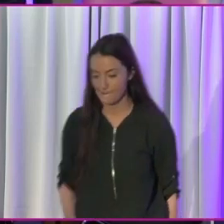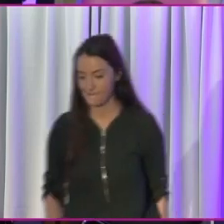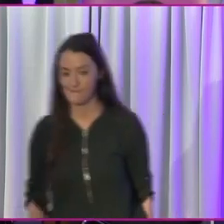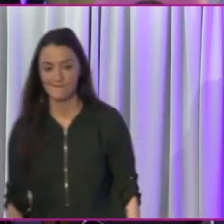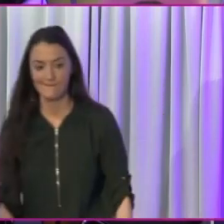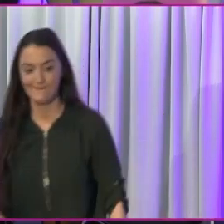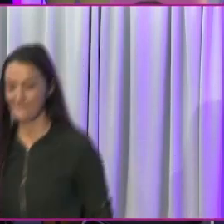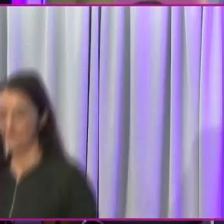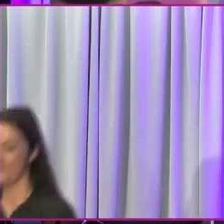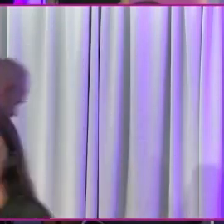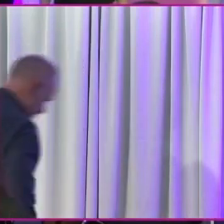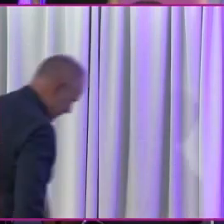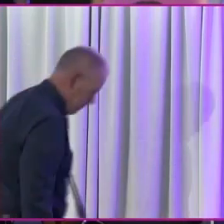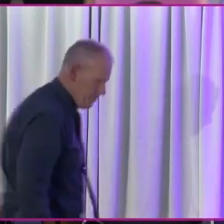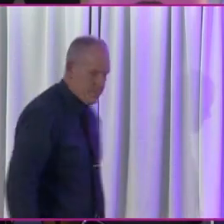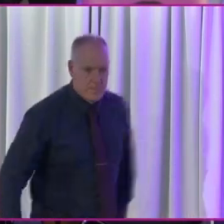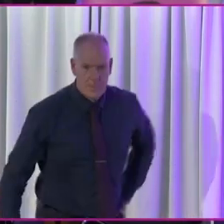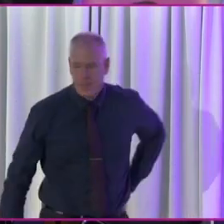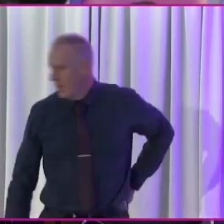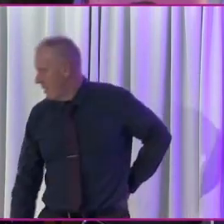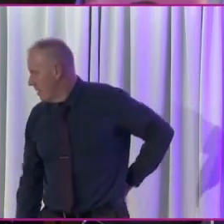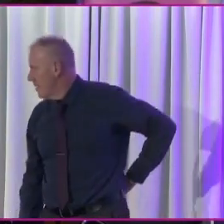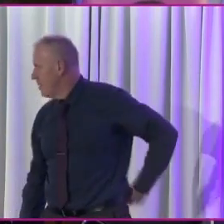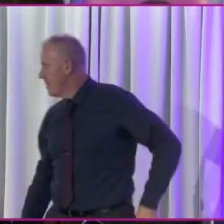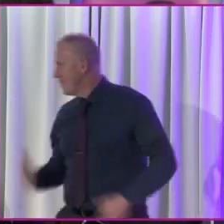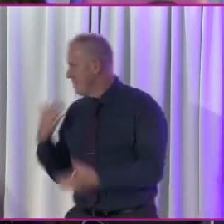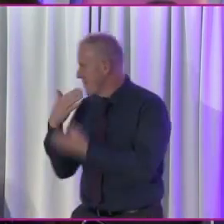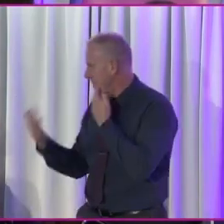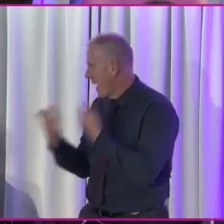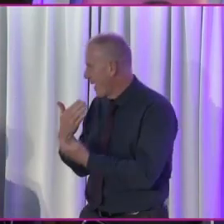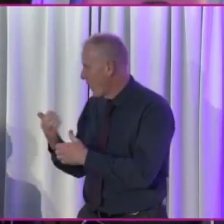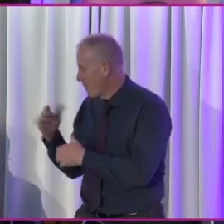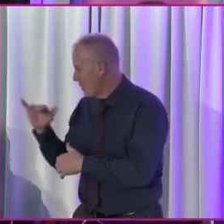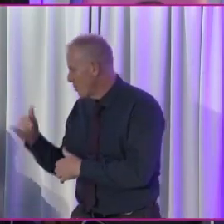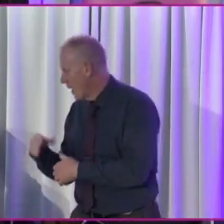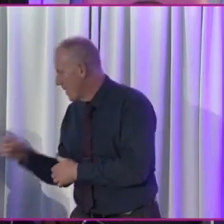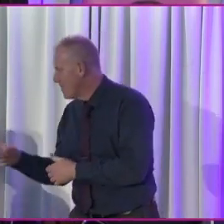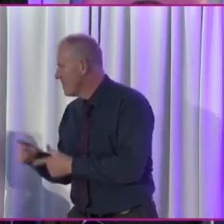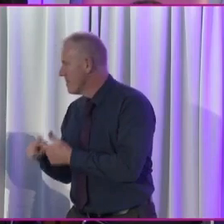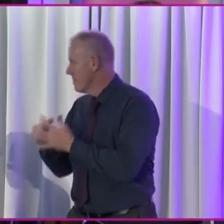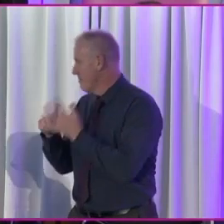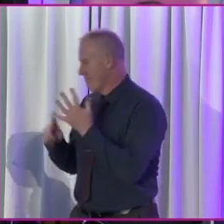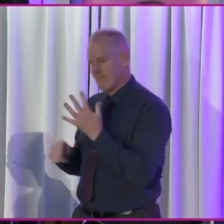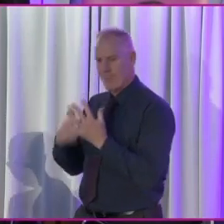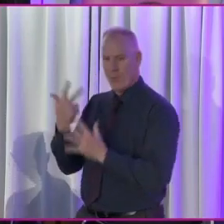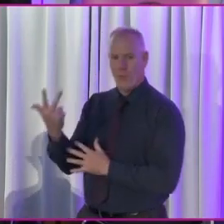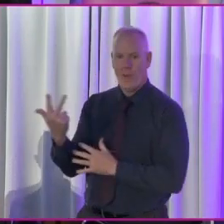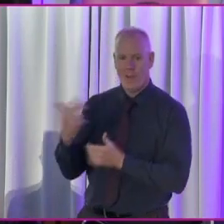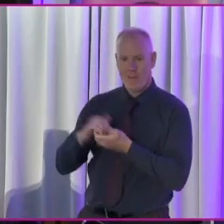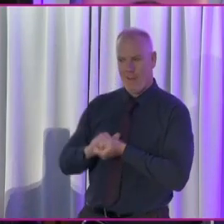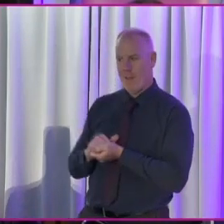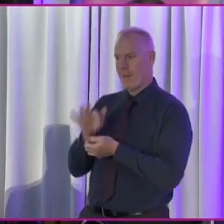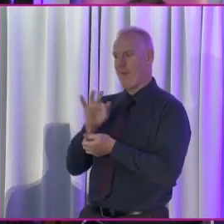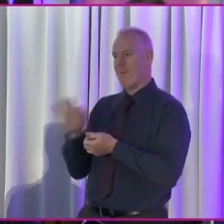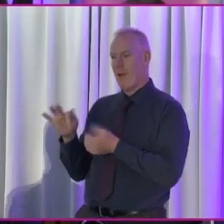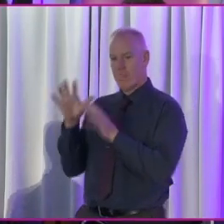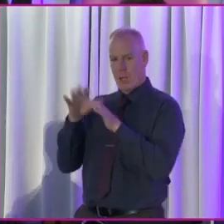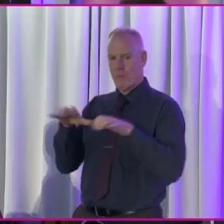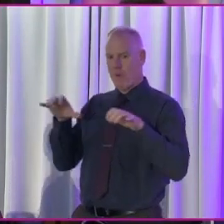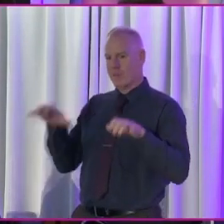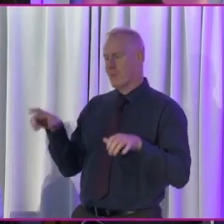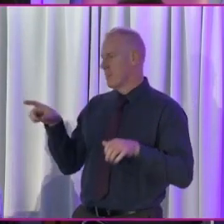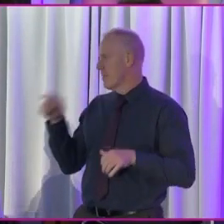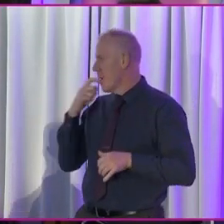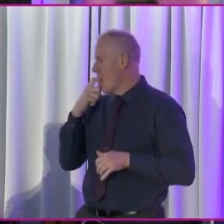you very much, James, and to all our colleagues from the Oireachtas